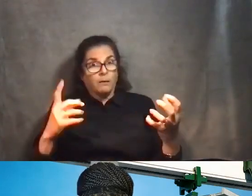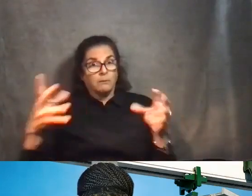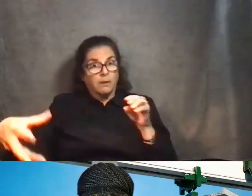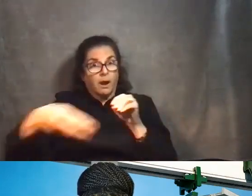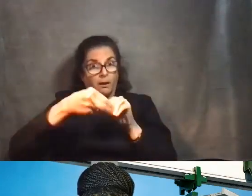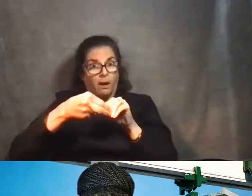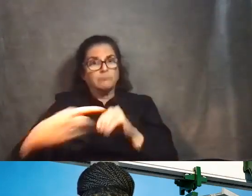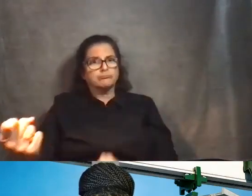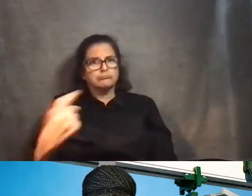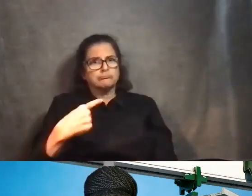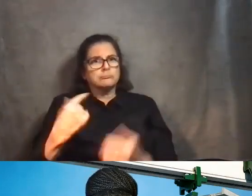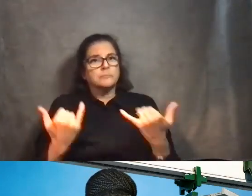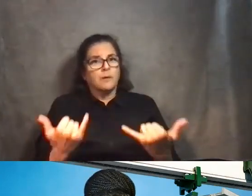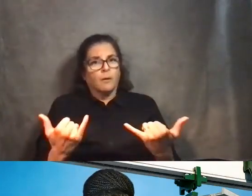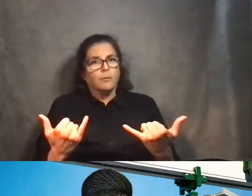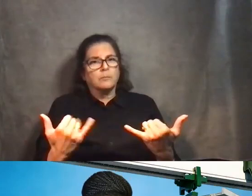ahead and submit a question.